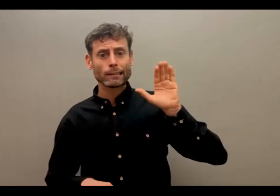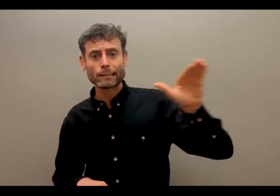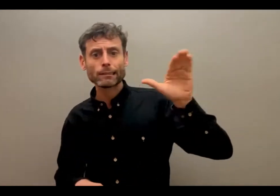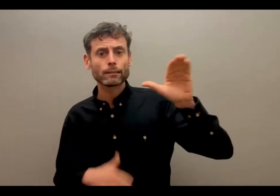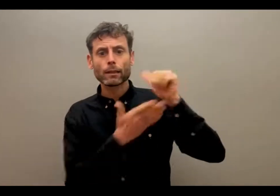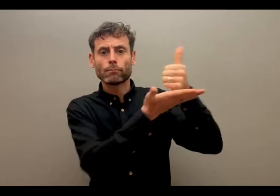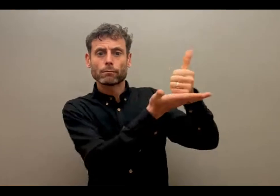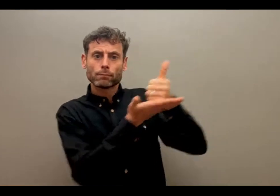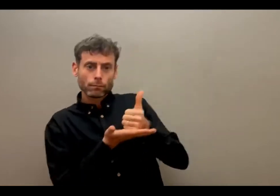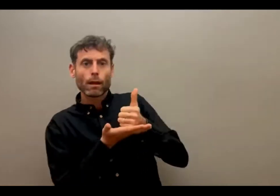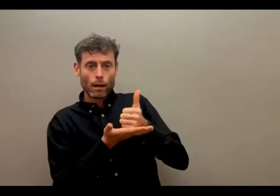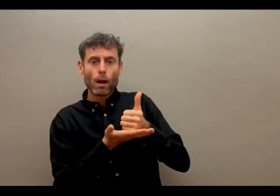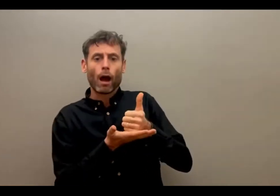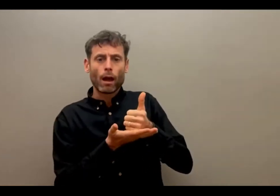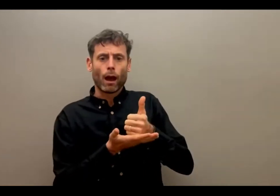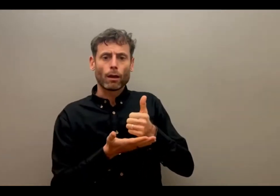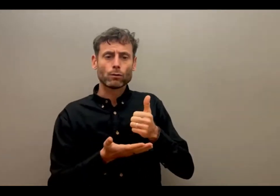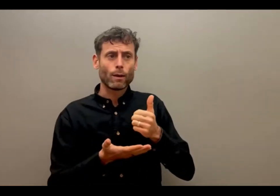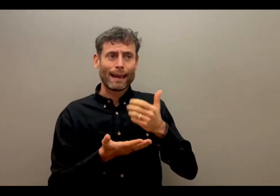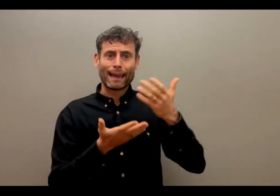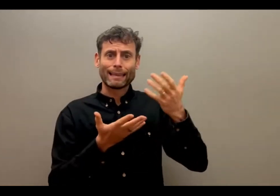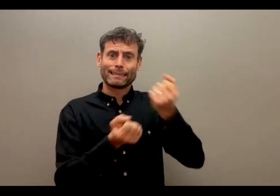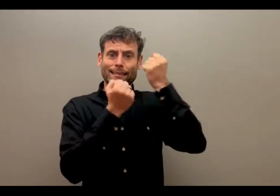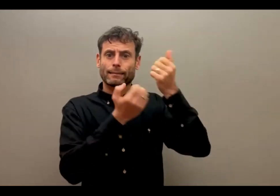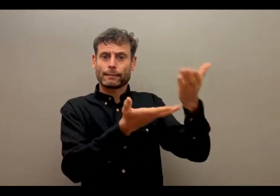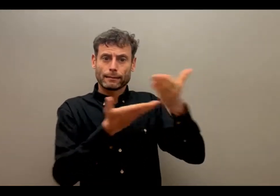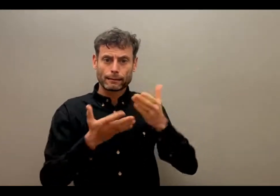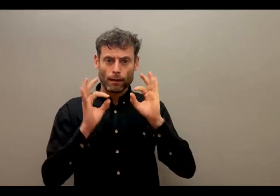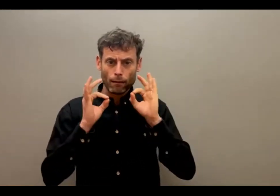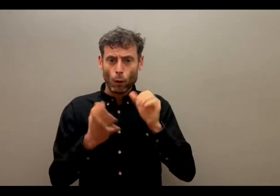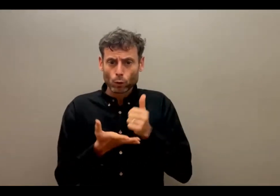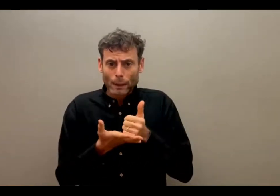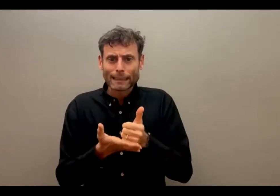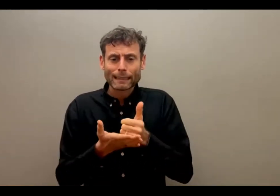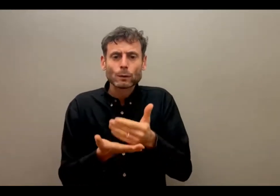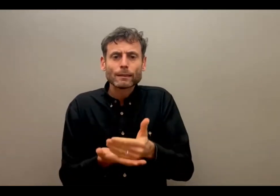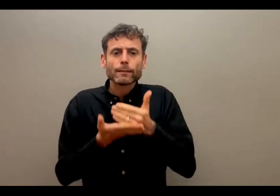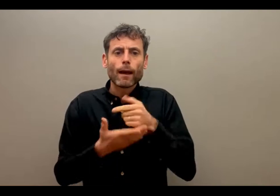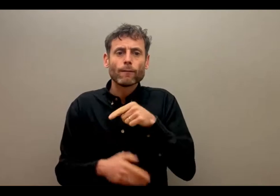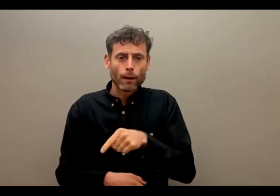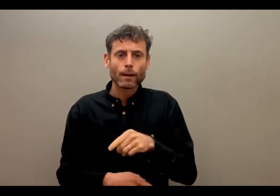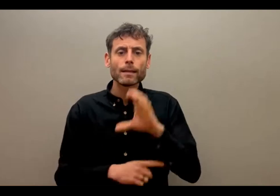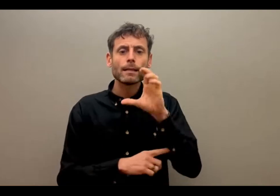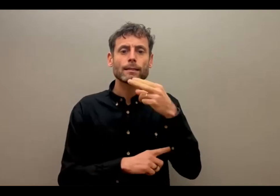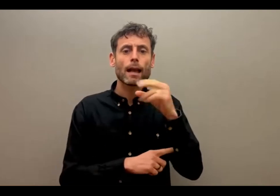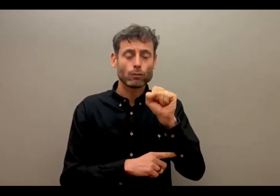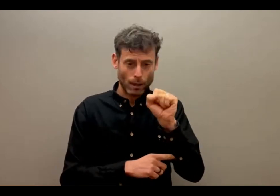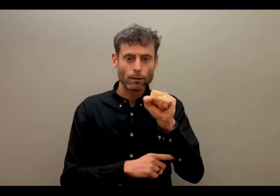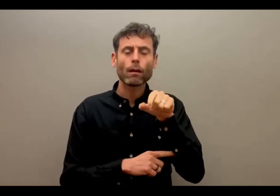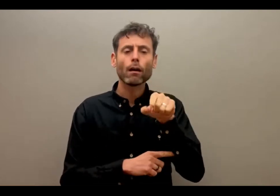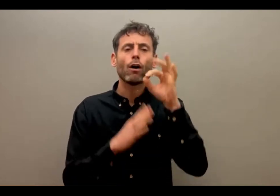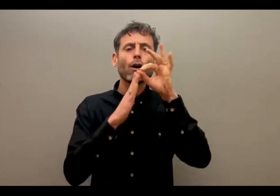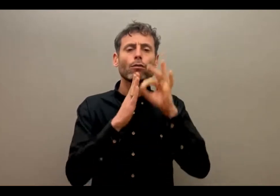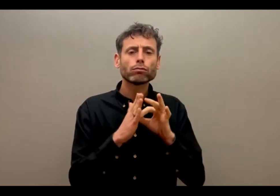can access quality assistance. They also, CHS Alliance also improves safeguarding and PSEAH. As Bonaventure said,